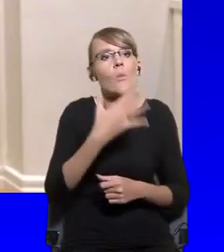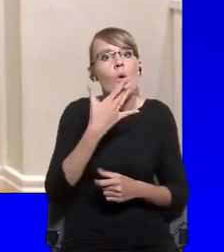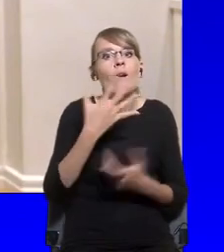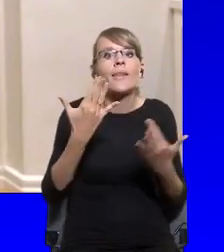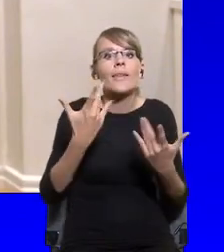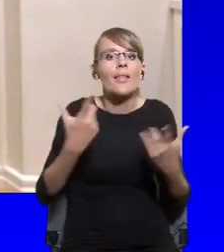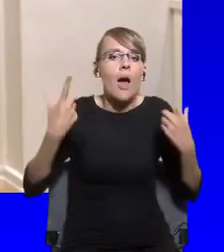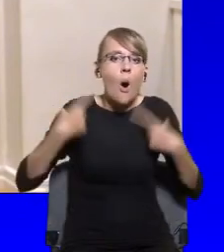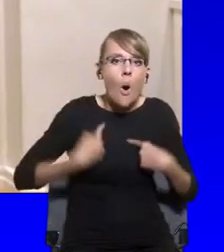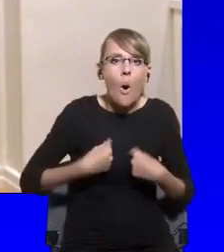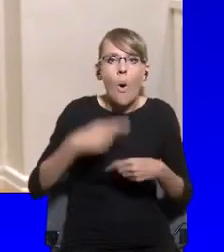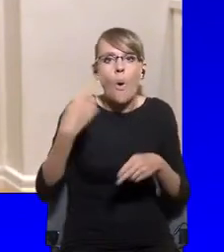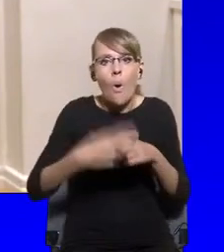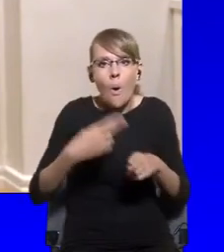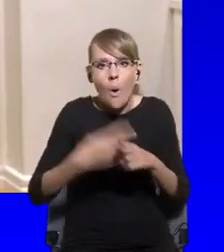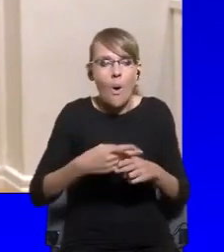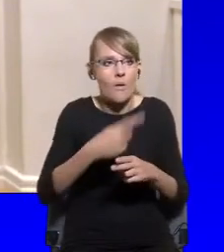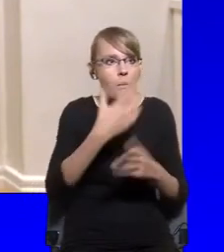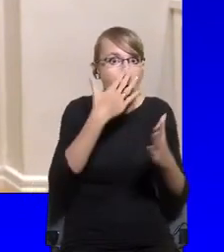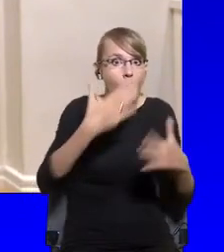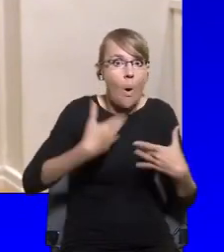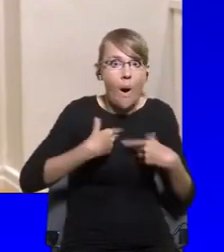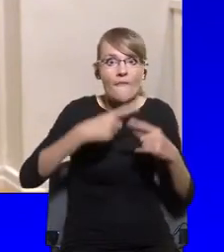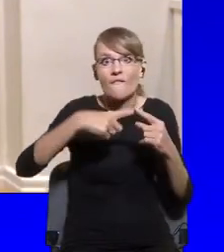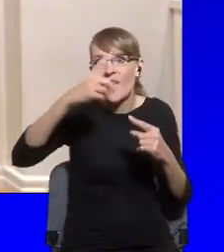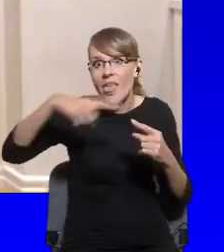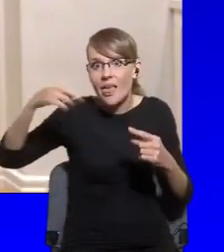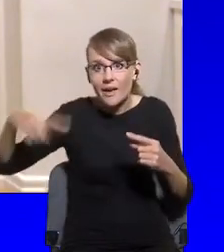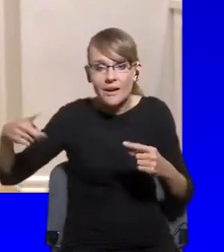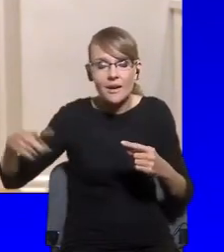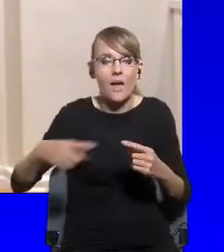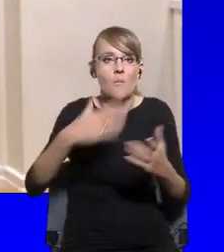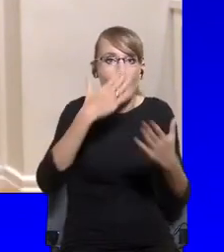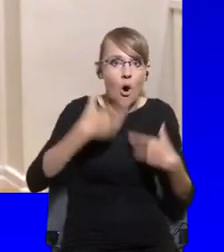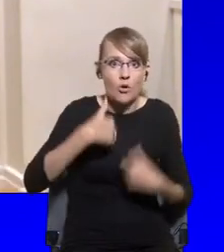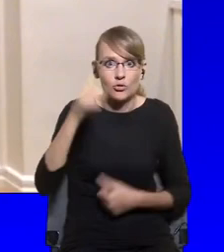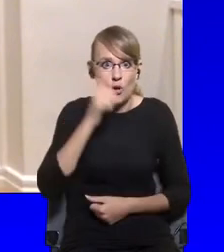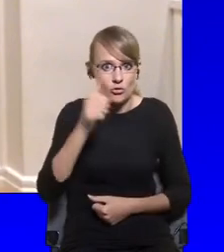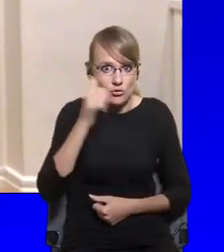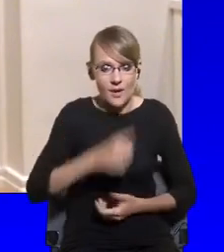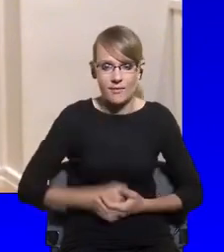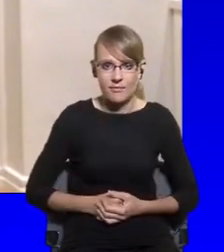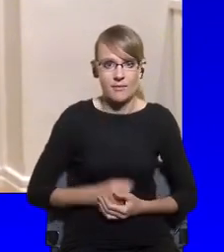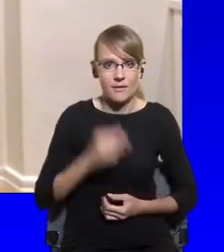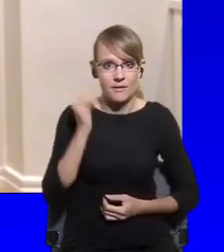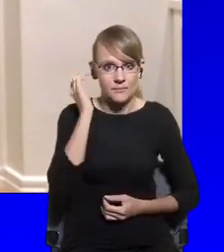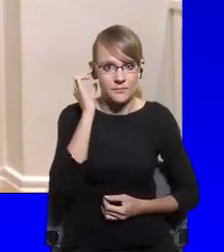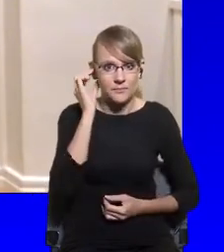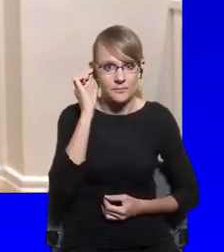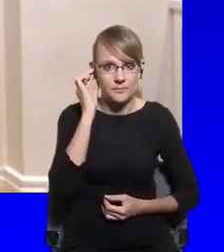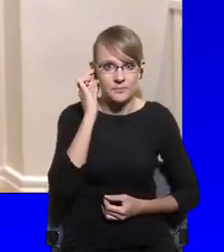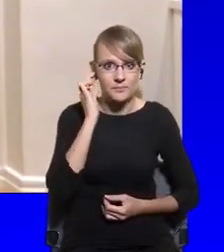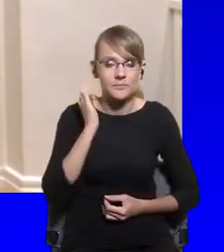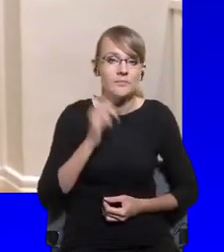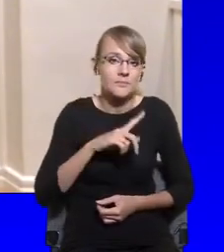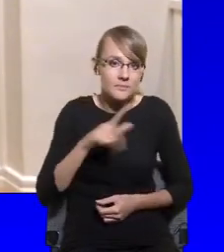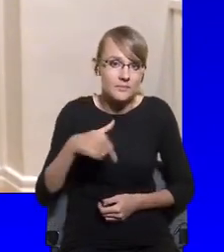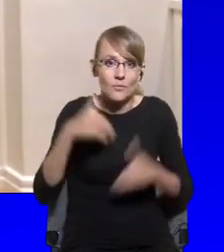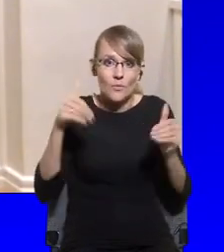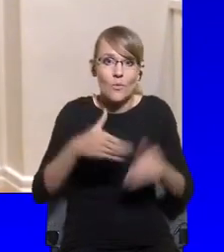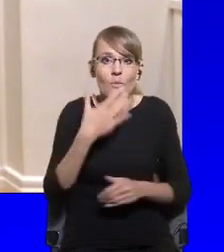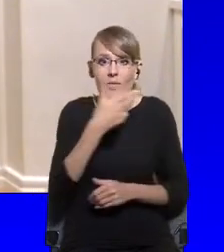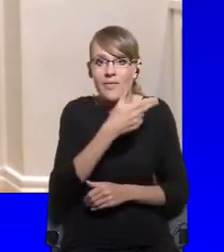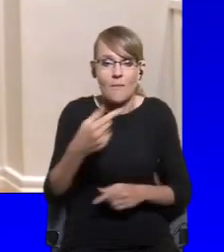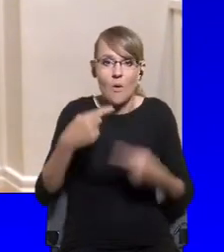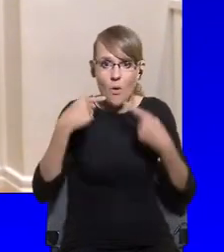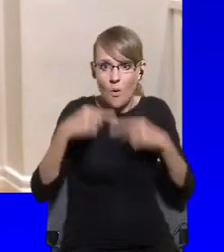Yeah, we can do that, but only if we believe in them, right? So I think sort of what COVID-19 has done now